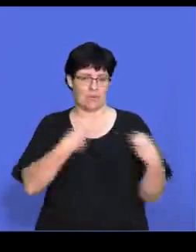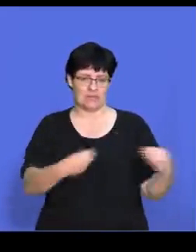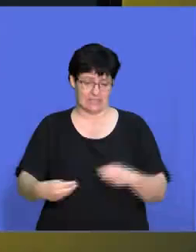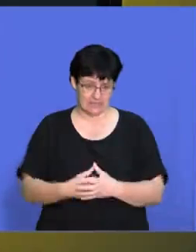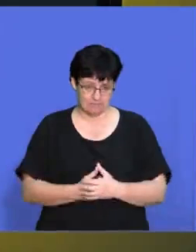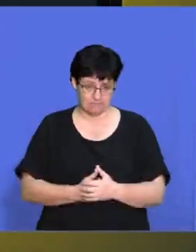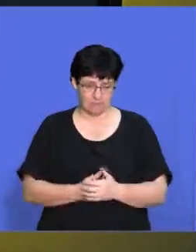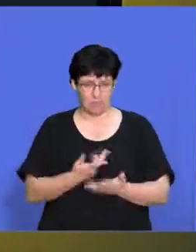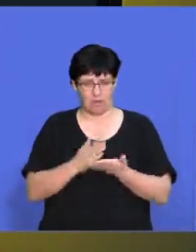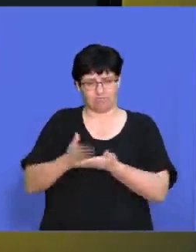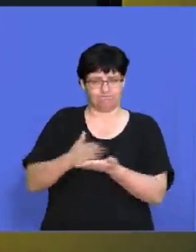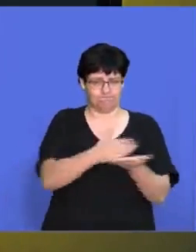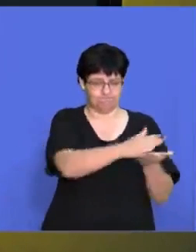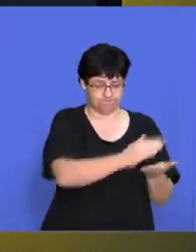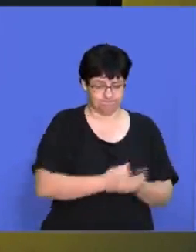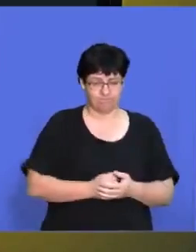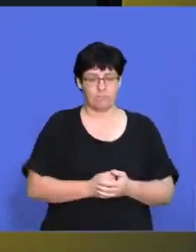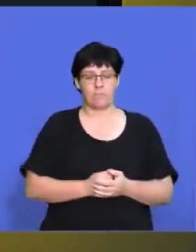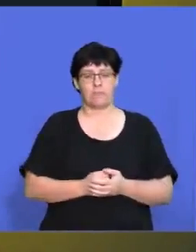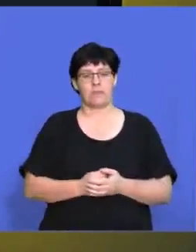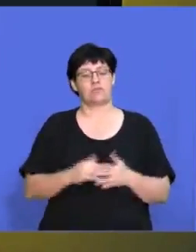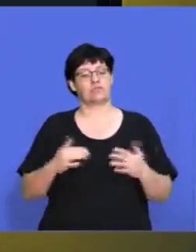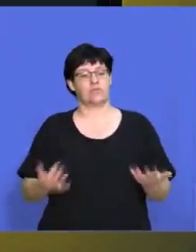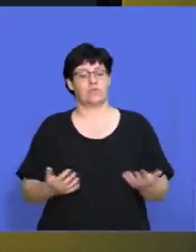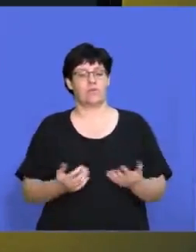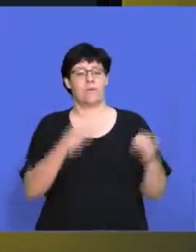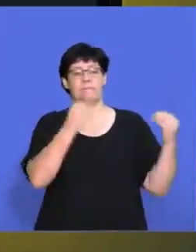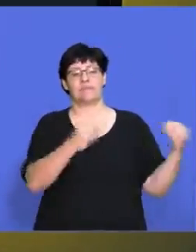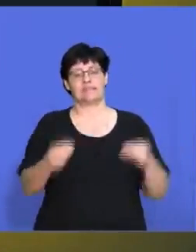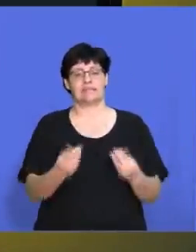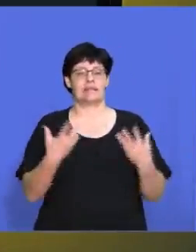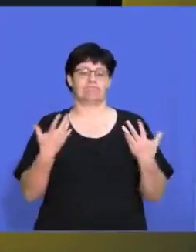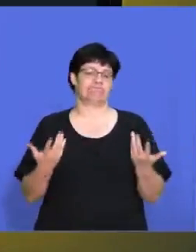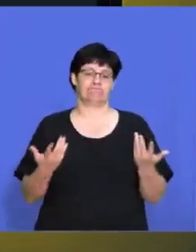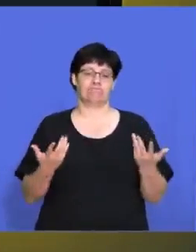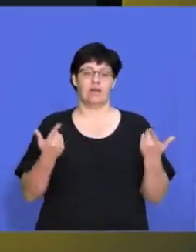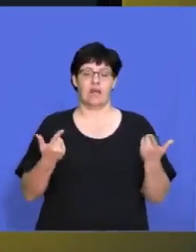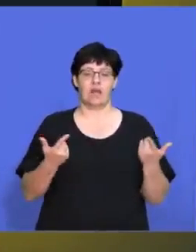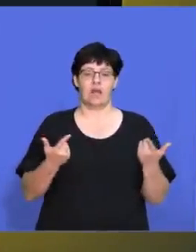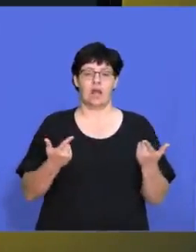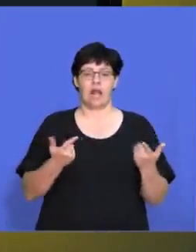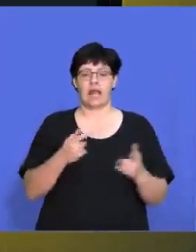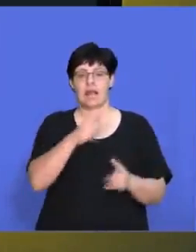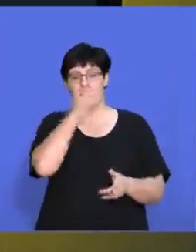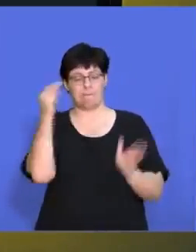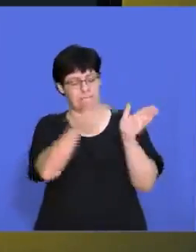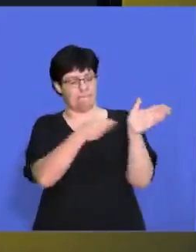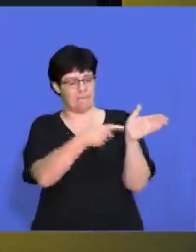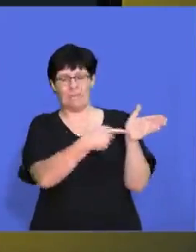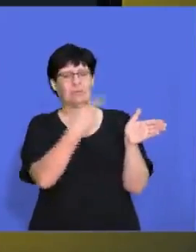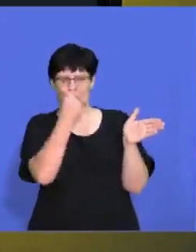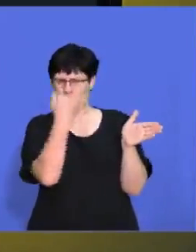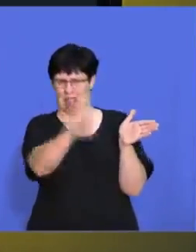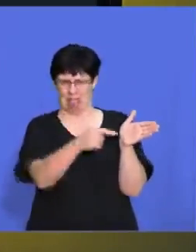the business. And so a business might take a certain brand of these that isn't performing well